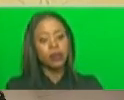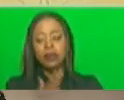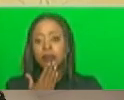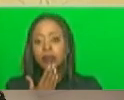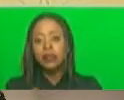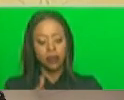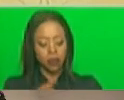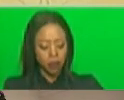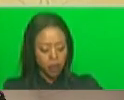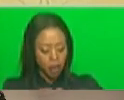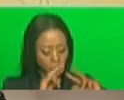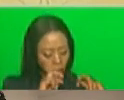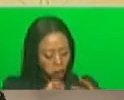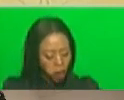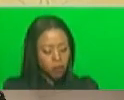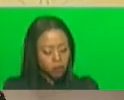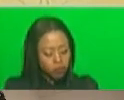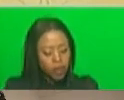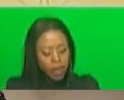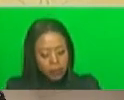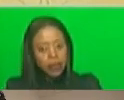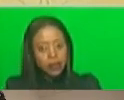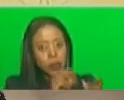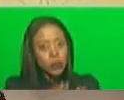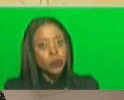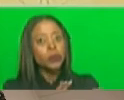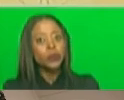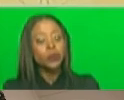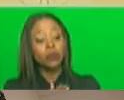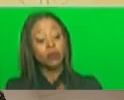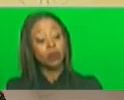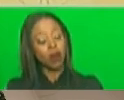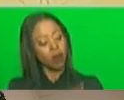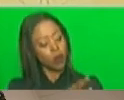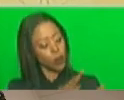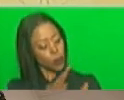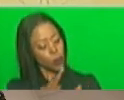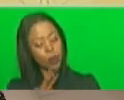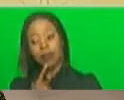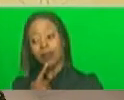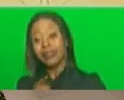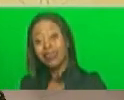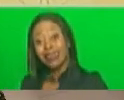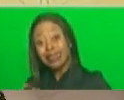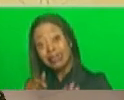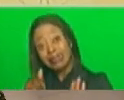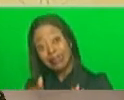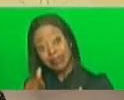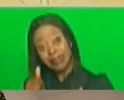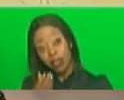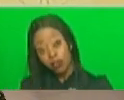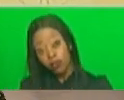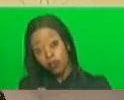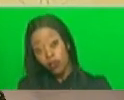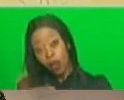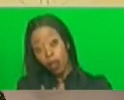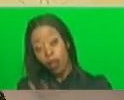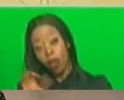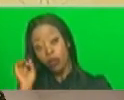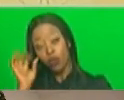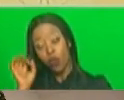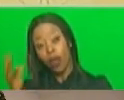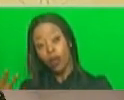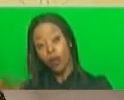scientific tests and established that the deaths of the six children in naledi soweto